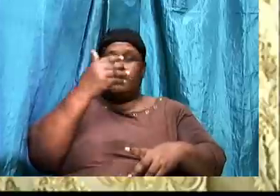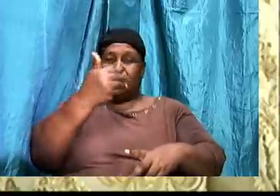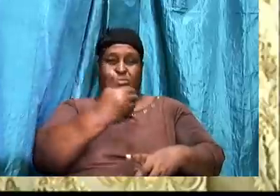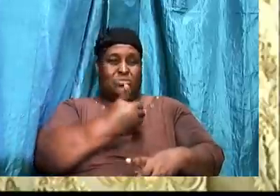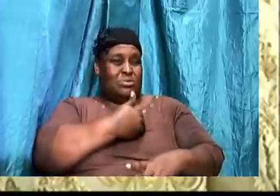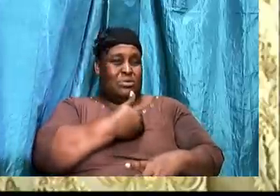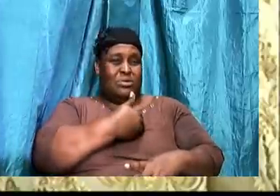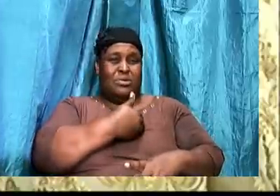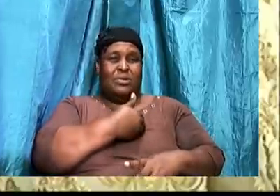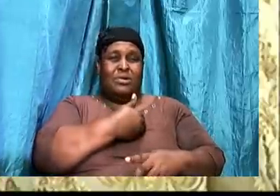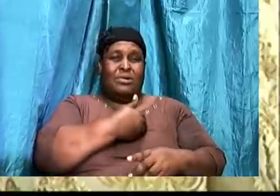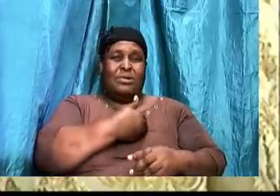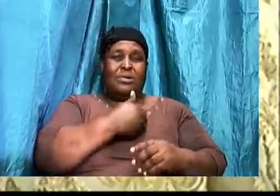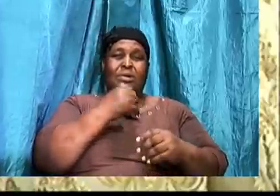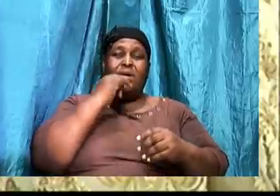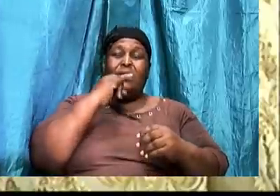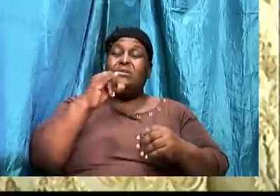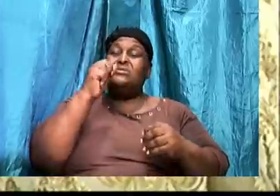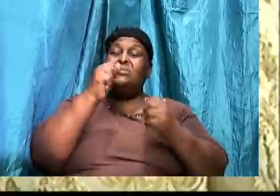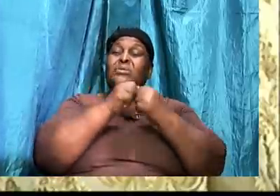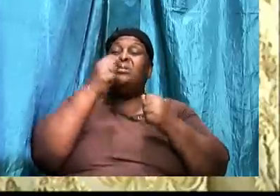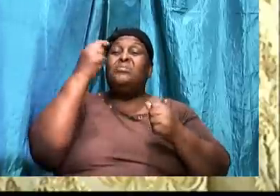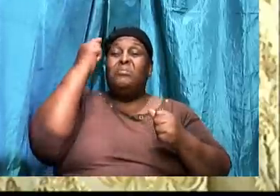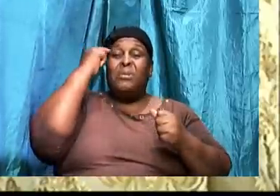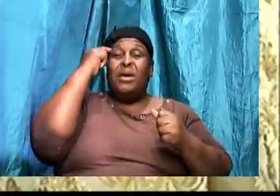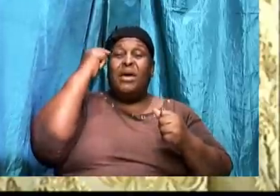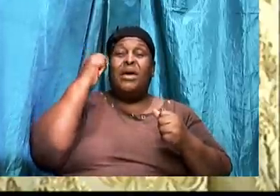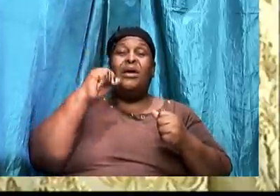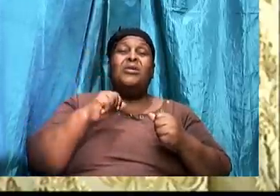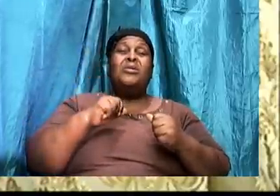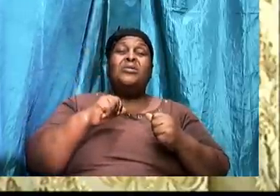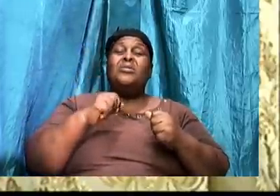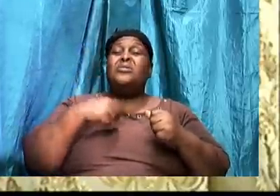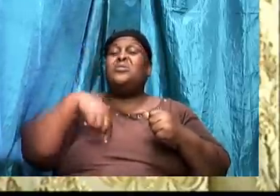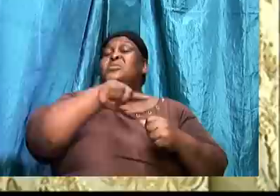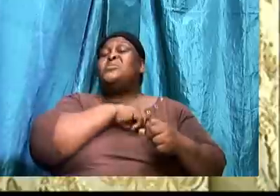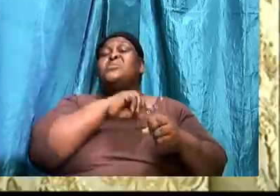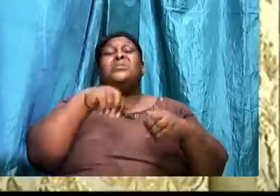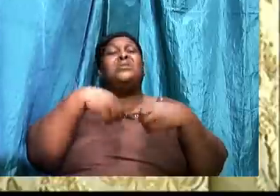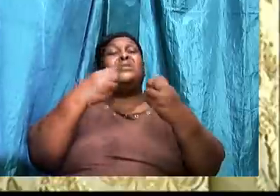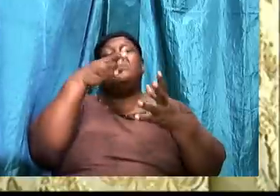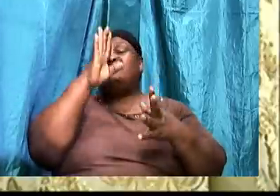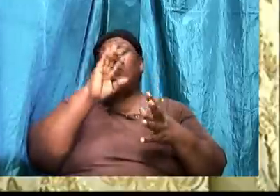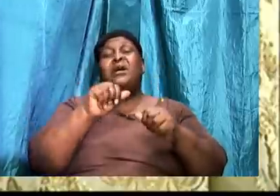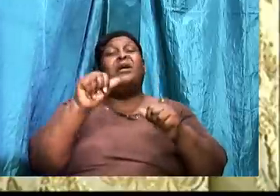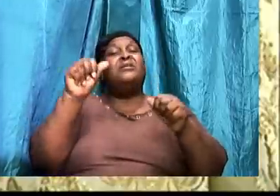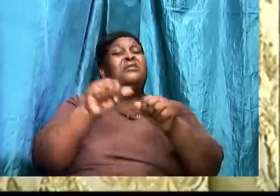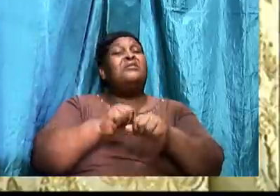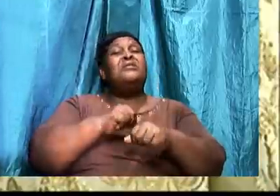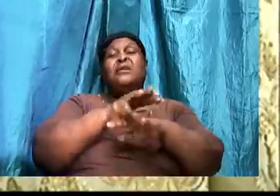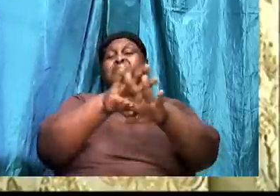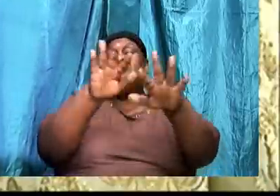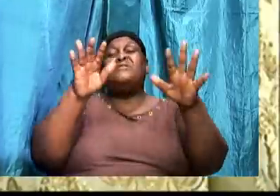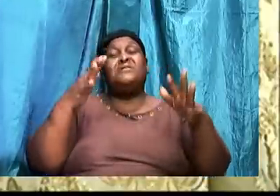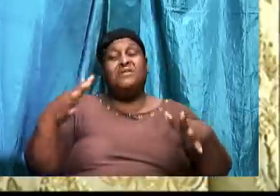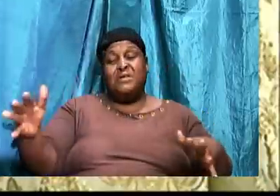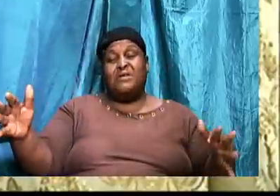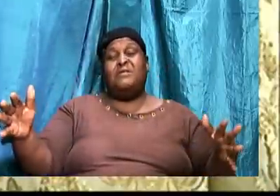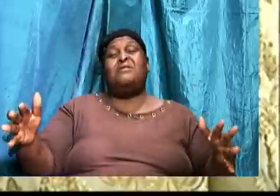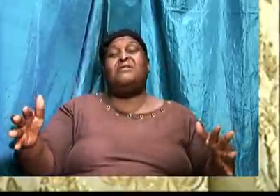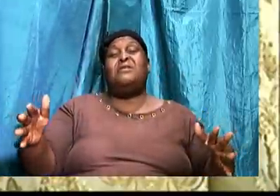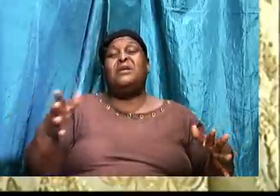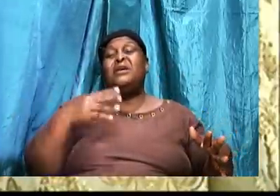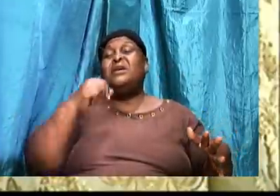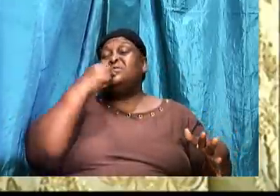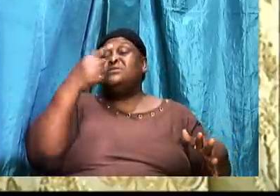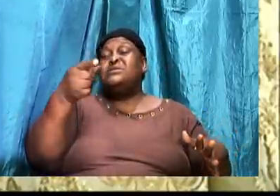out all the stuff, so to speak, and say, yes, Lord, I am going to follow you. So because the mind is